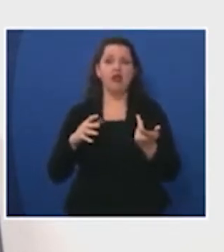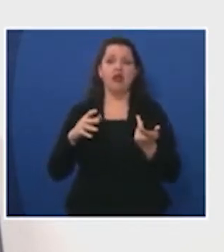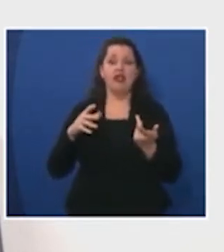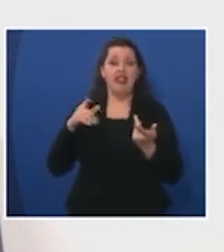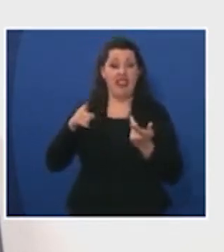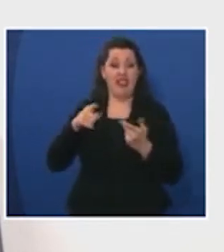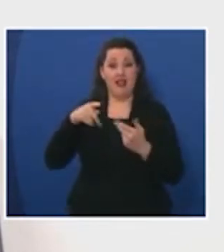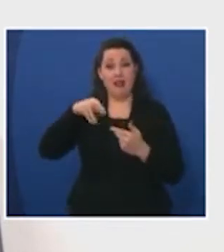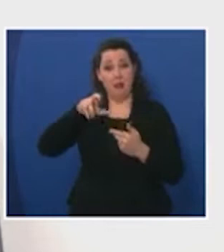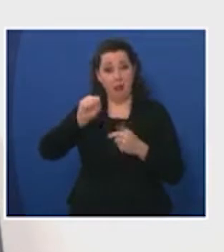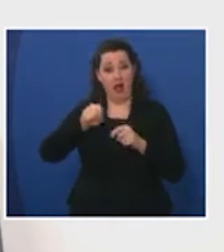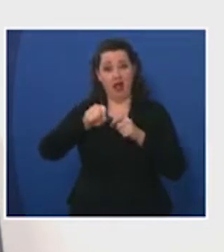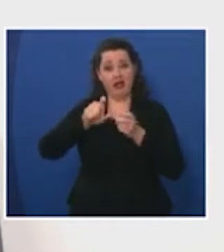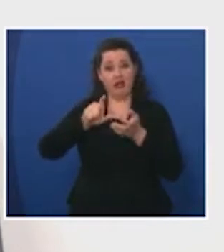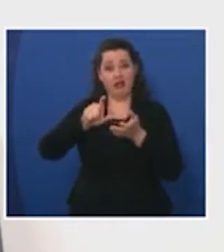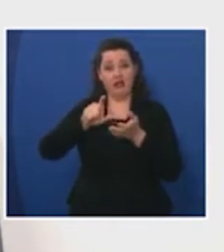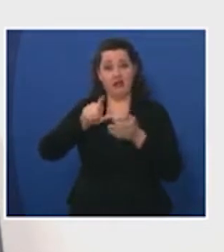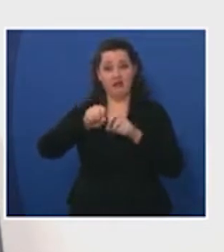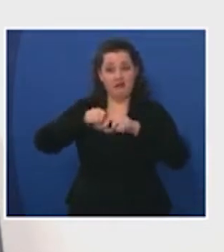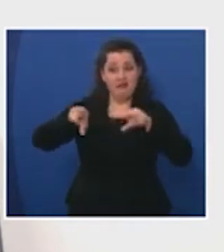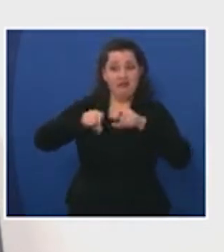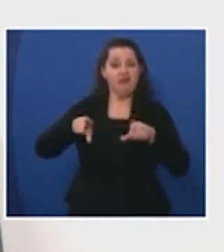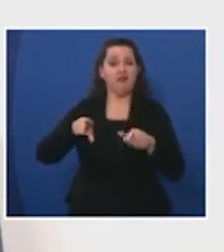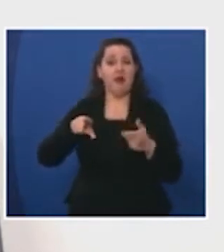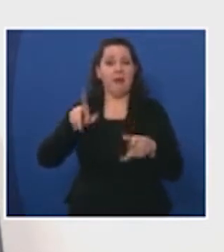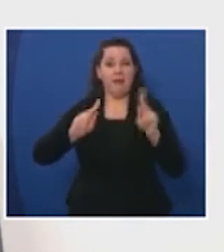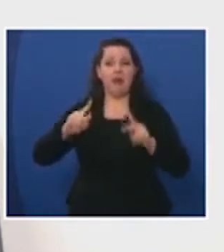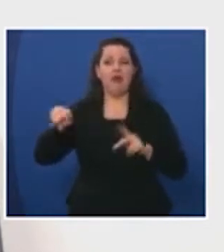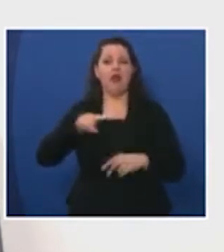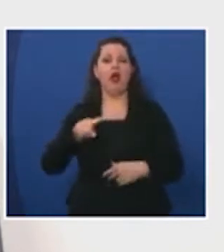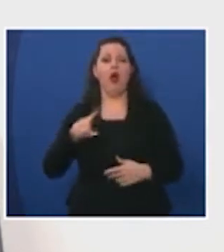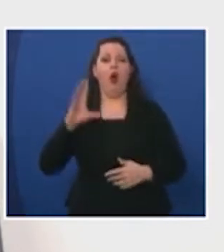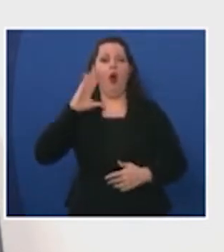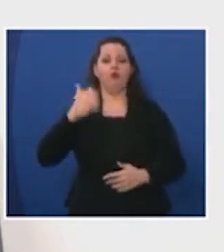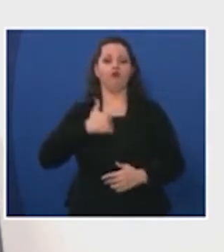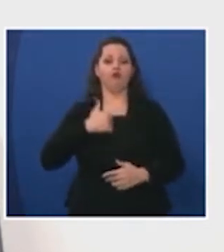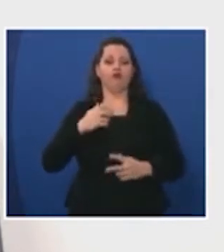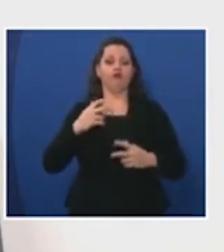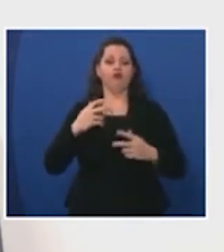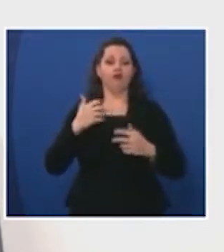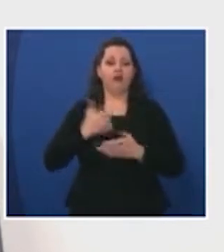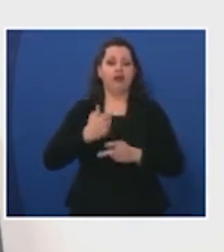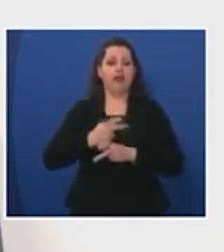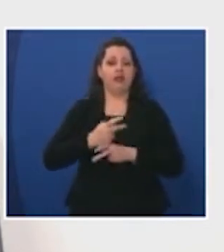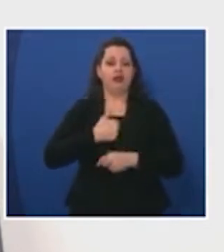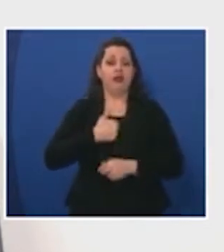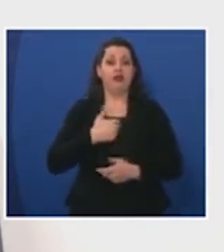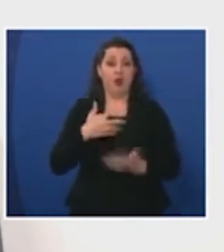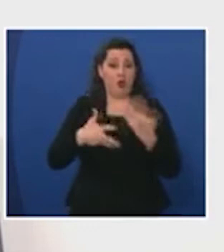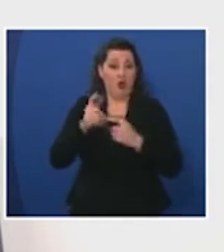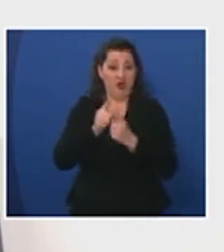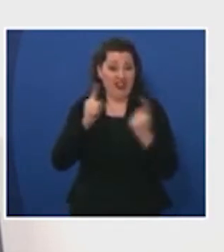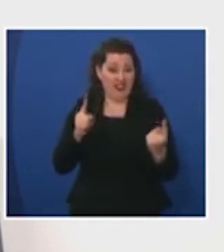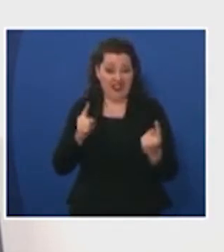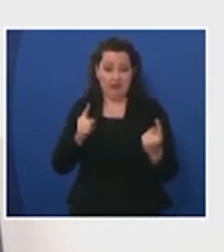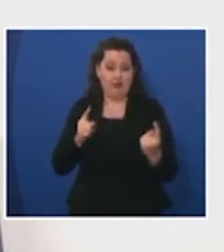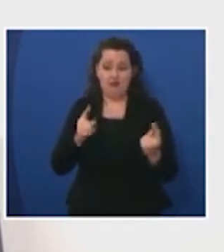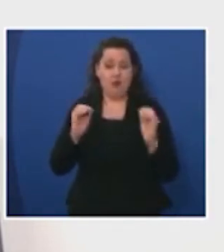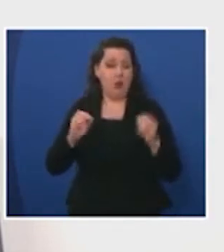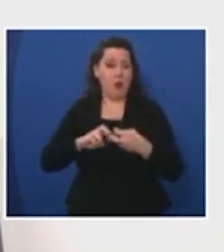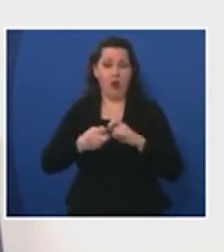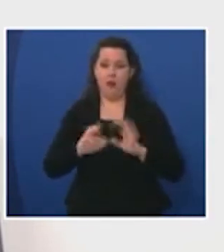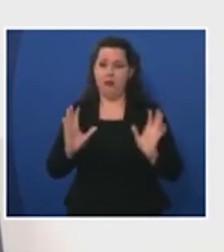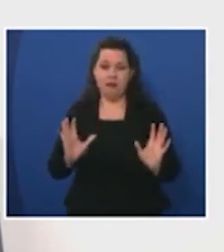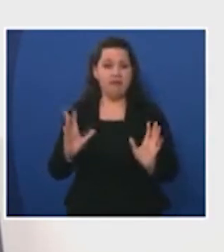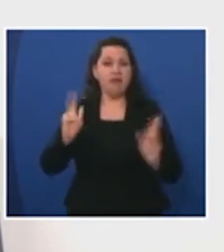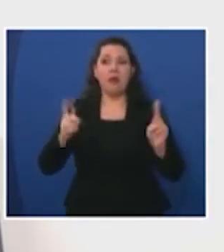virus that they're self policing themselves that the social distancing for us has not been a problem and that